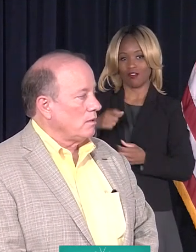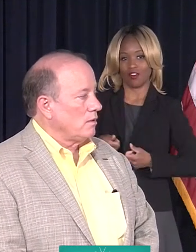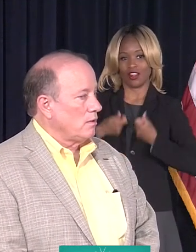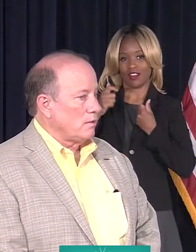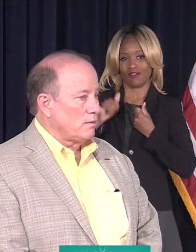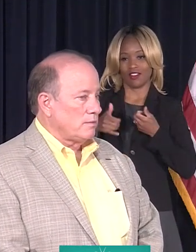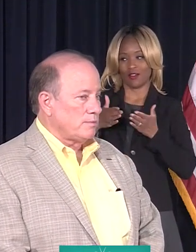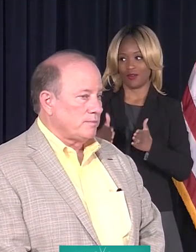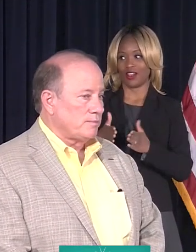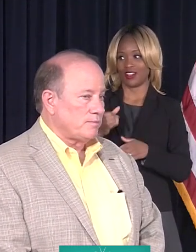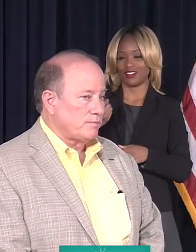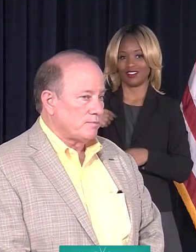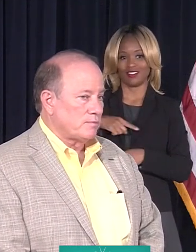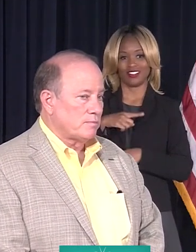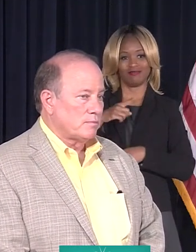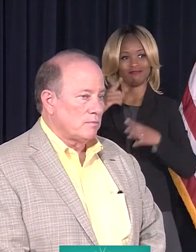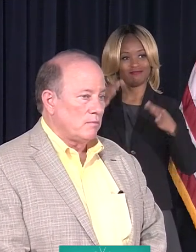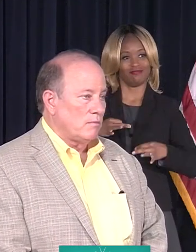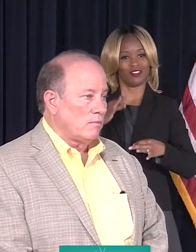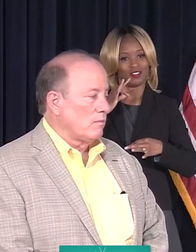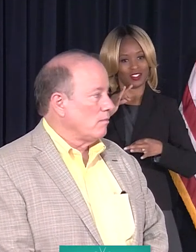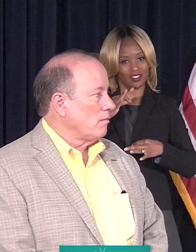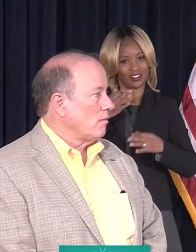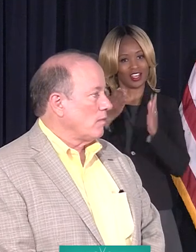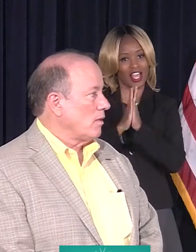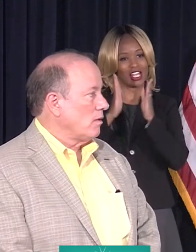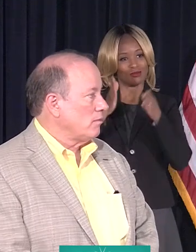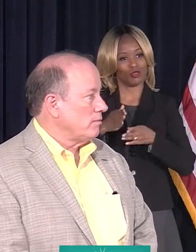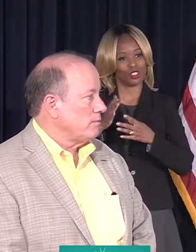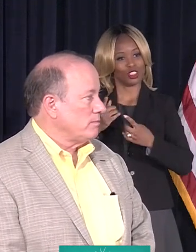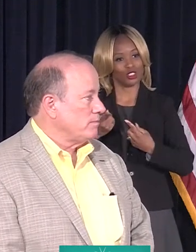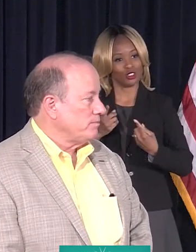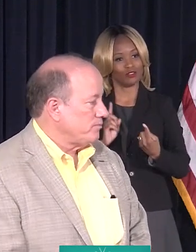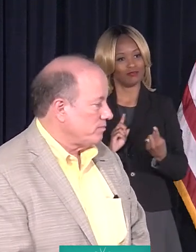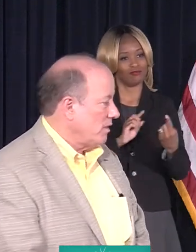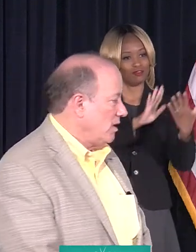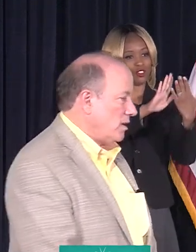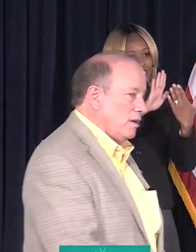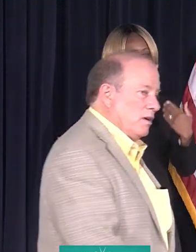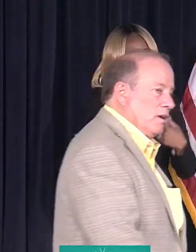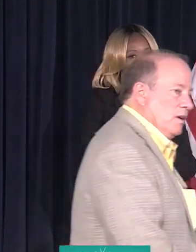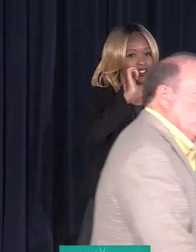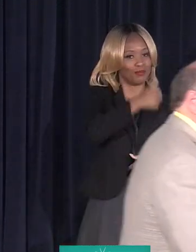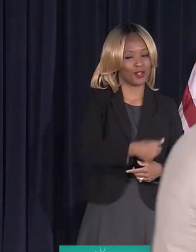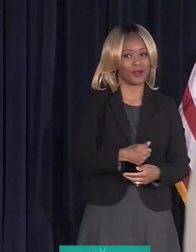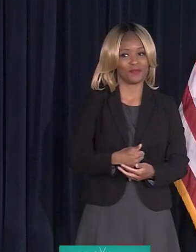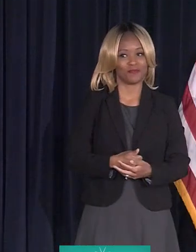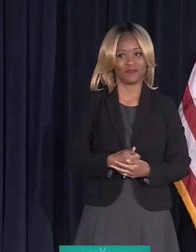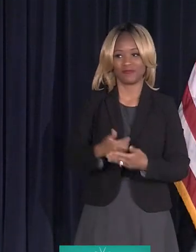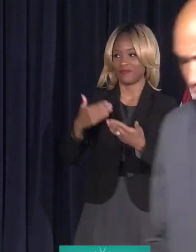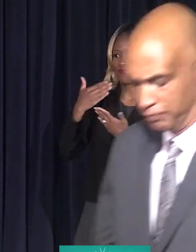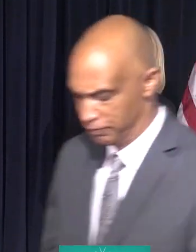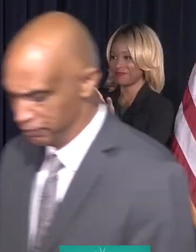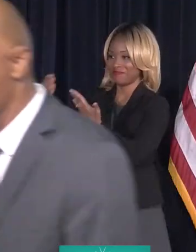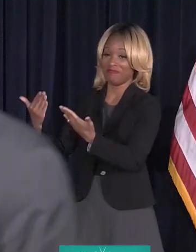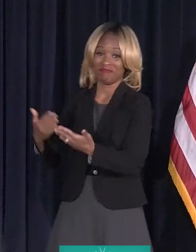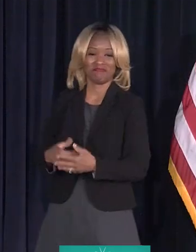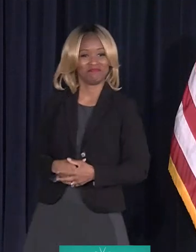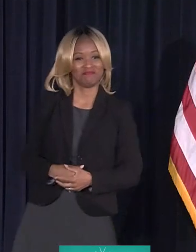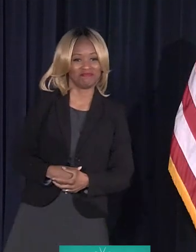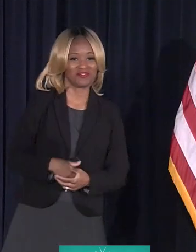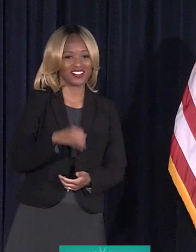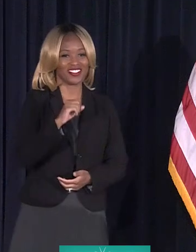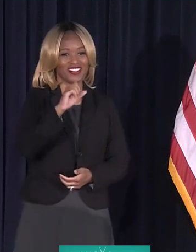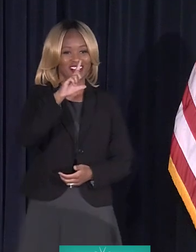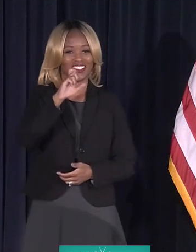this, so we are definitely going to get somebody out there tomorrow to address this matter for you. Thank you. Thank you, Mr. Bell. Let me make sure we've got